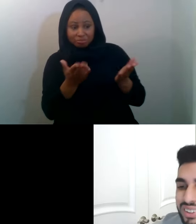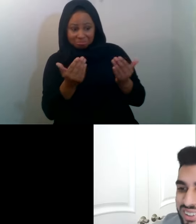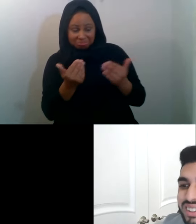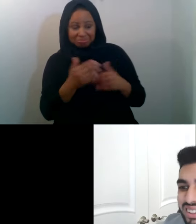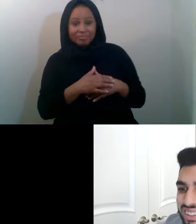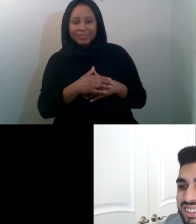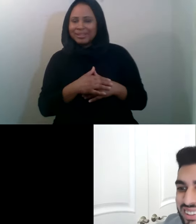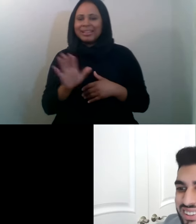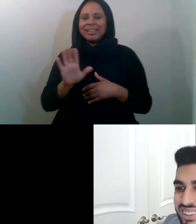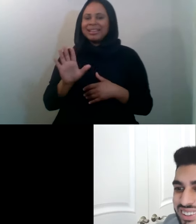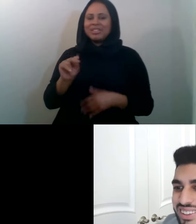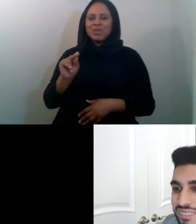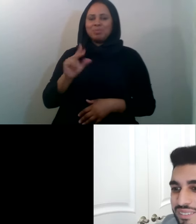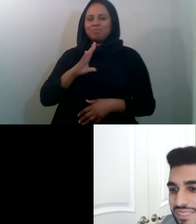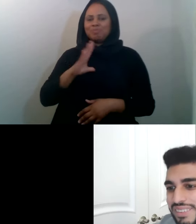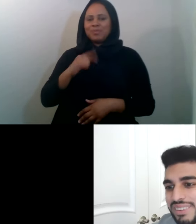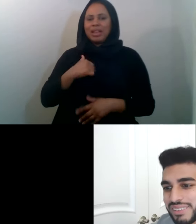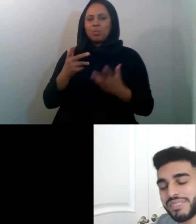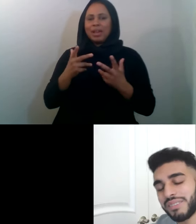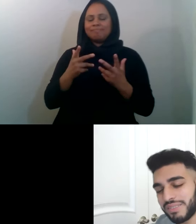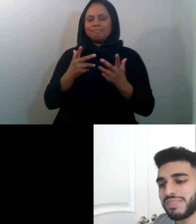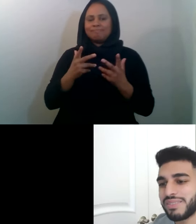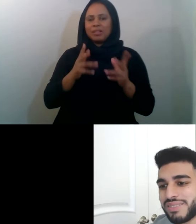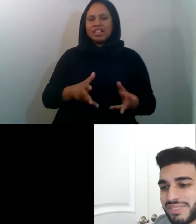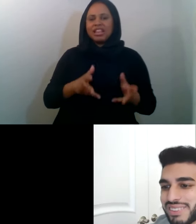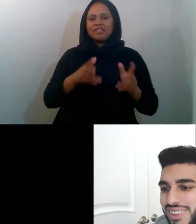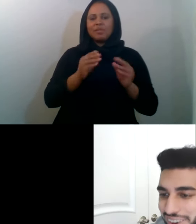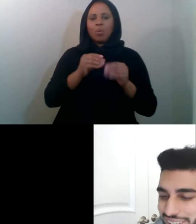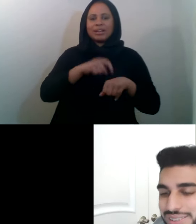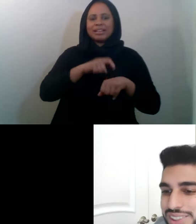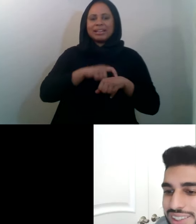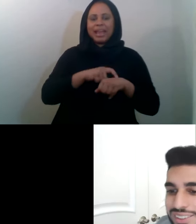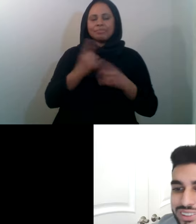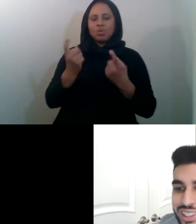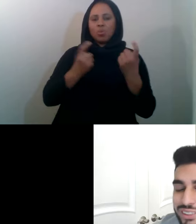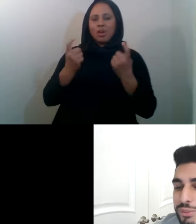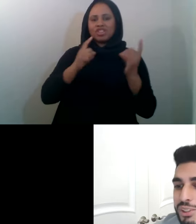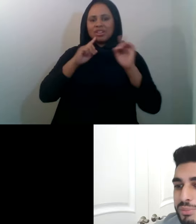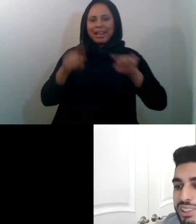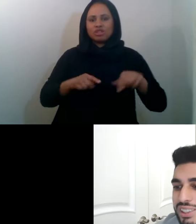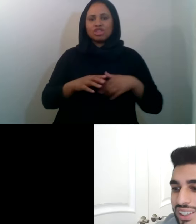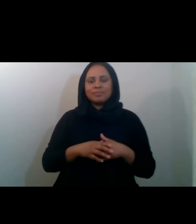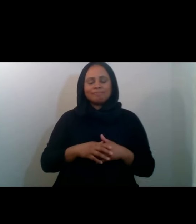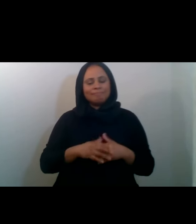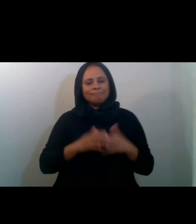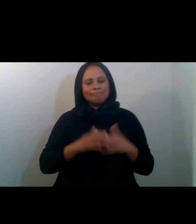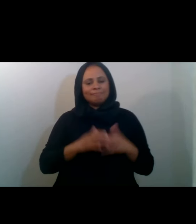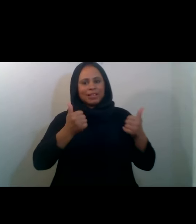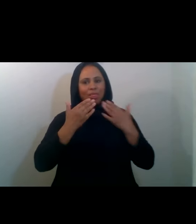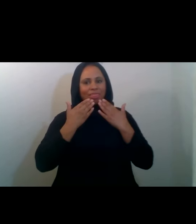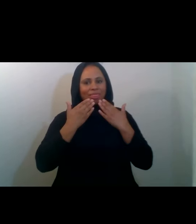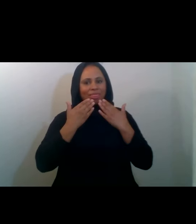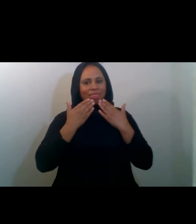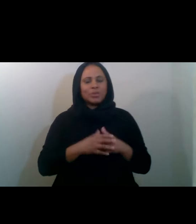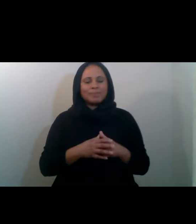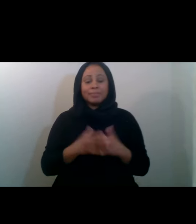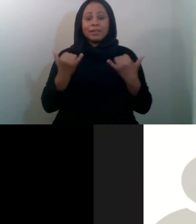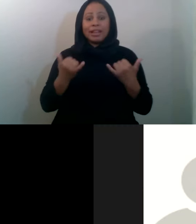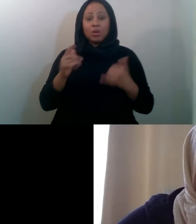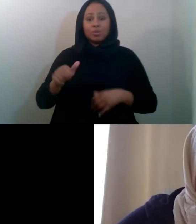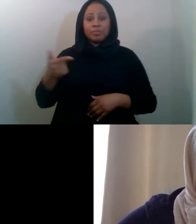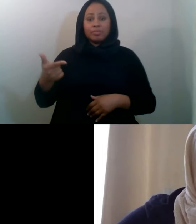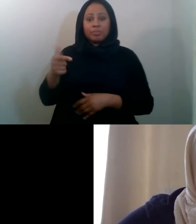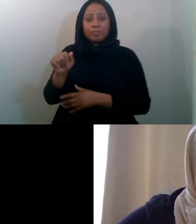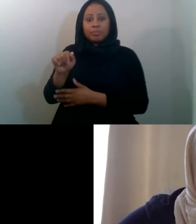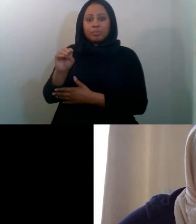to leave more for the Q&A in terms of folks' curiosity. Awesome. Sounds good. Thank you so much, Amani. Now we're going to move on to